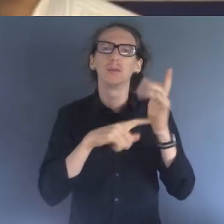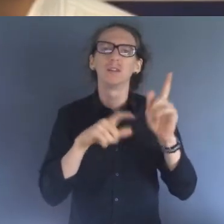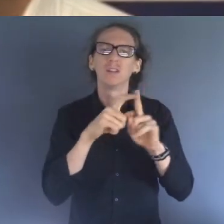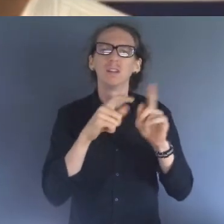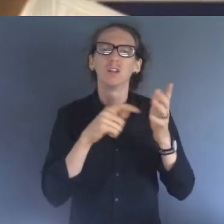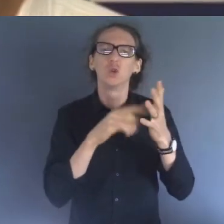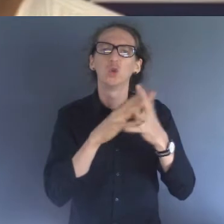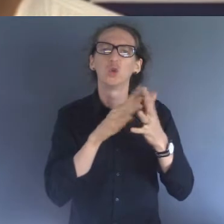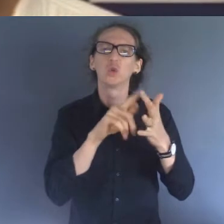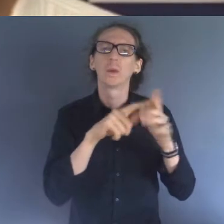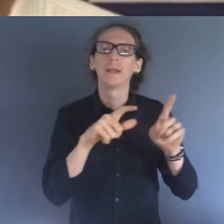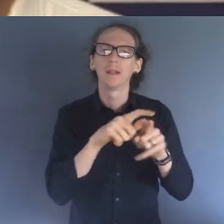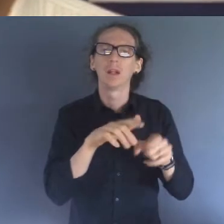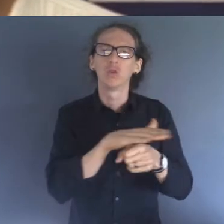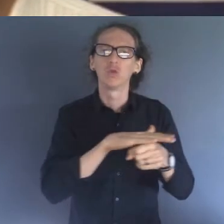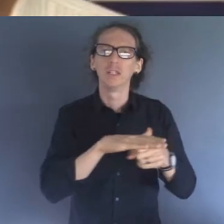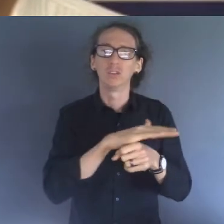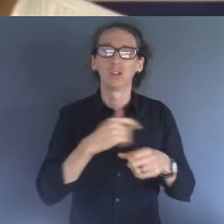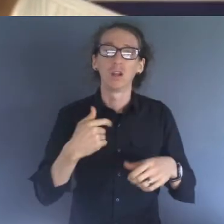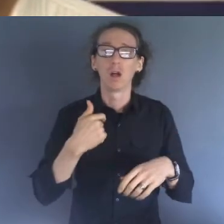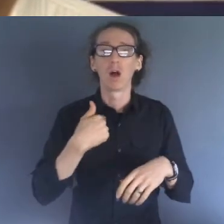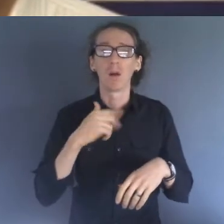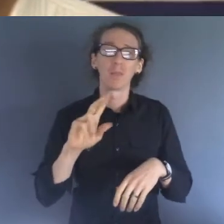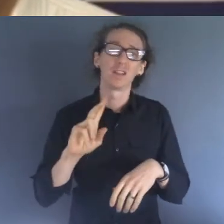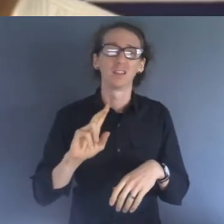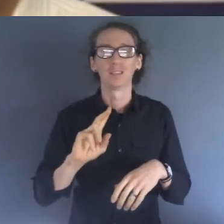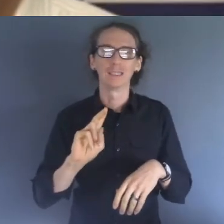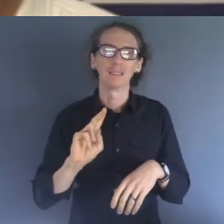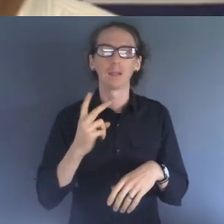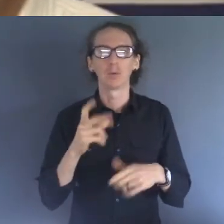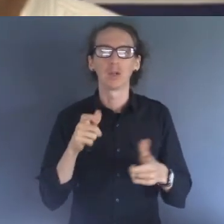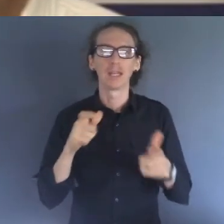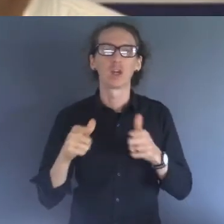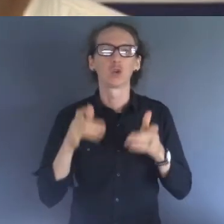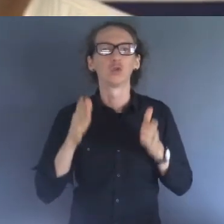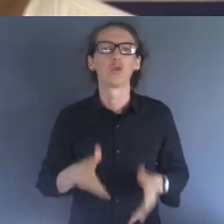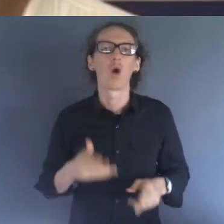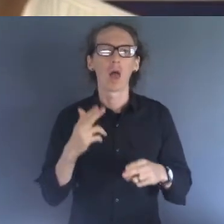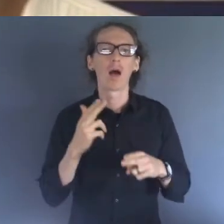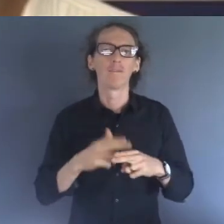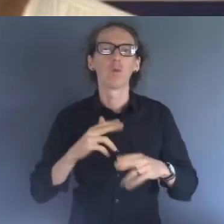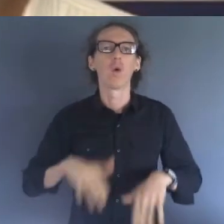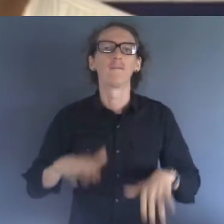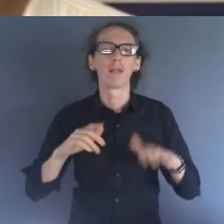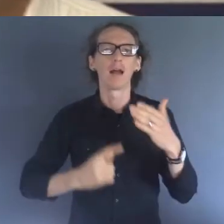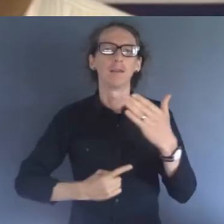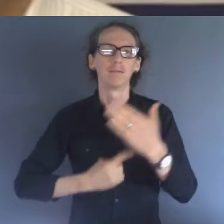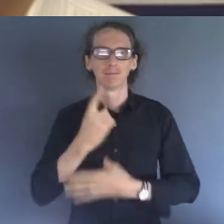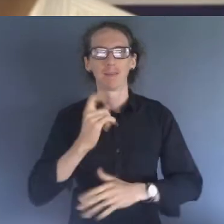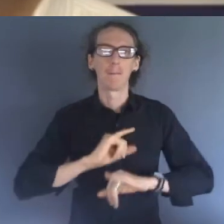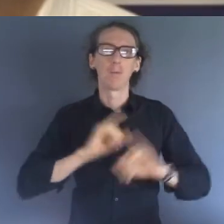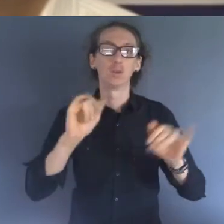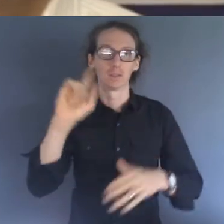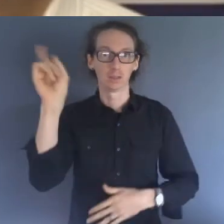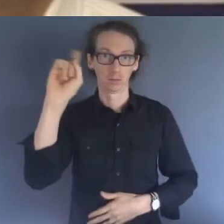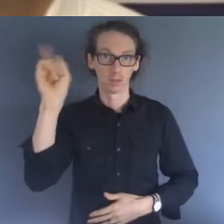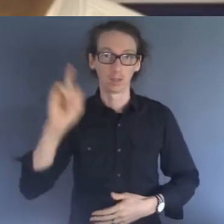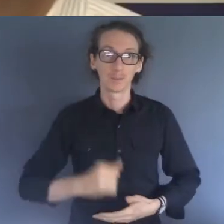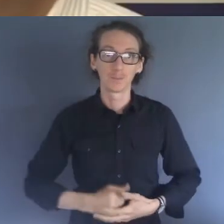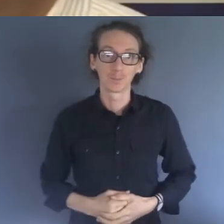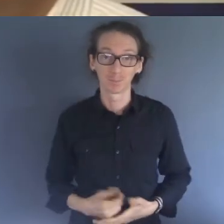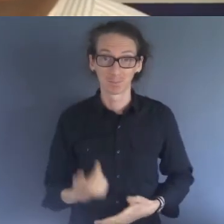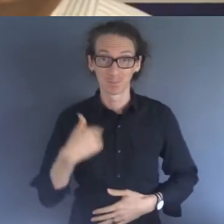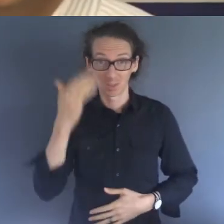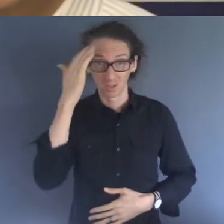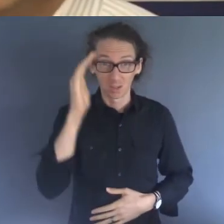Incident Controller of the current unfolding flooding emergency for the region. We'd just like to remind everyone that